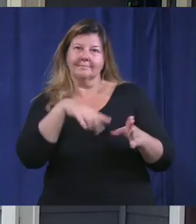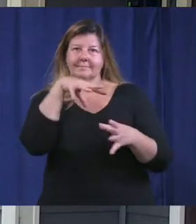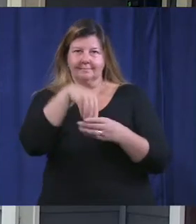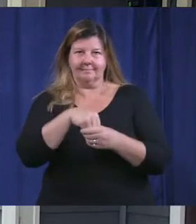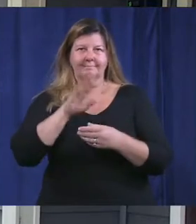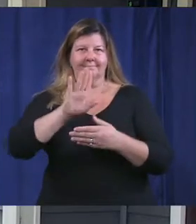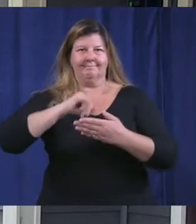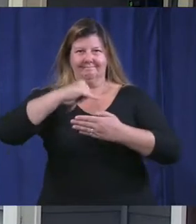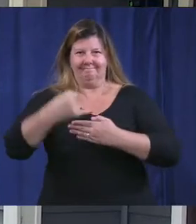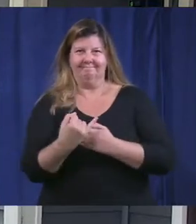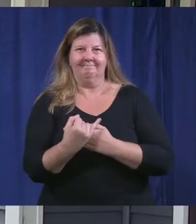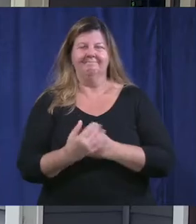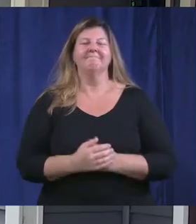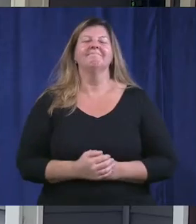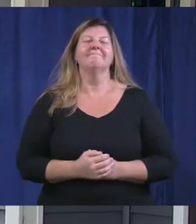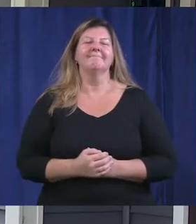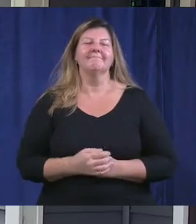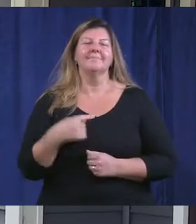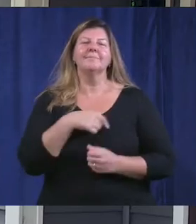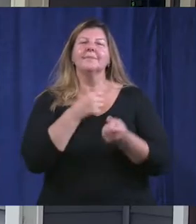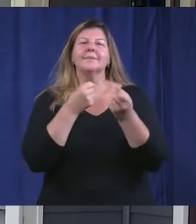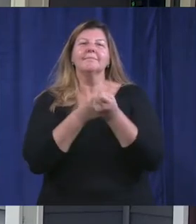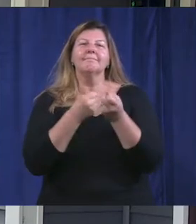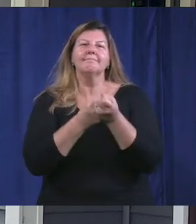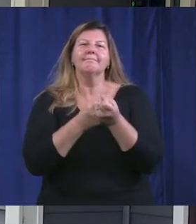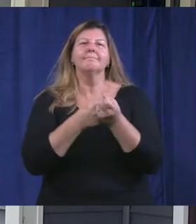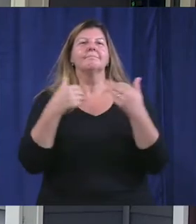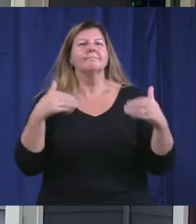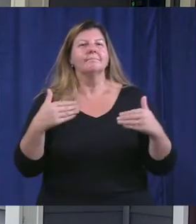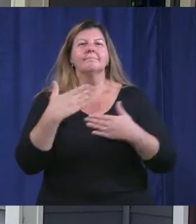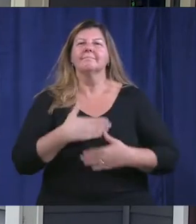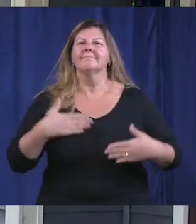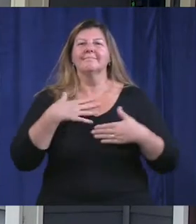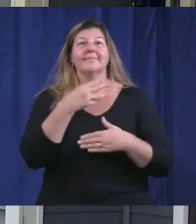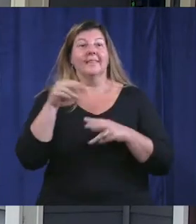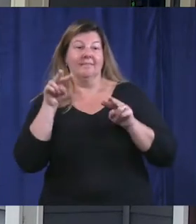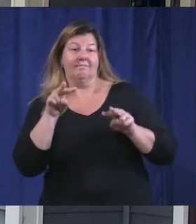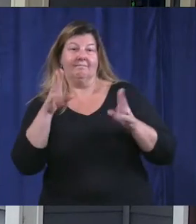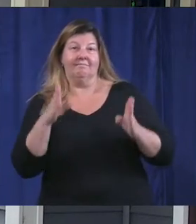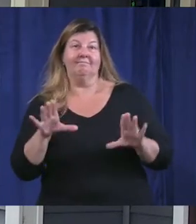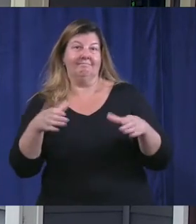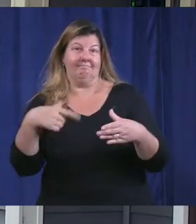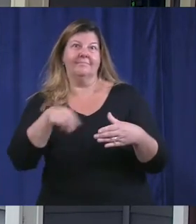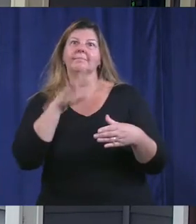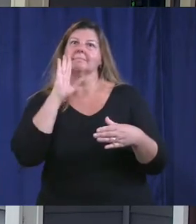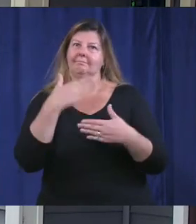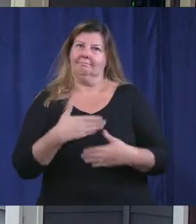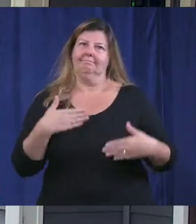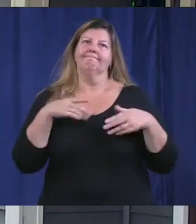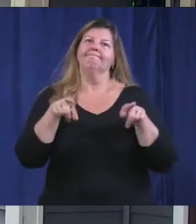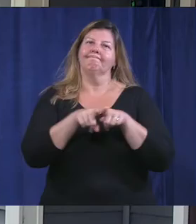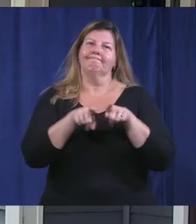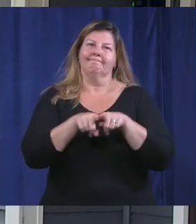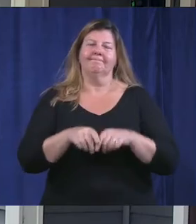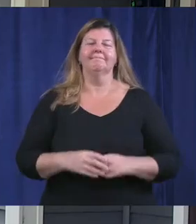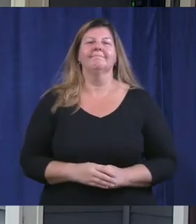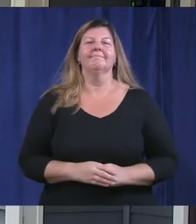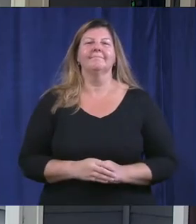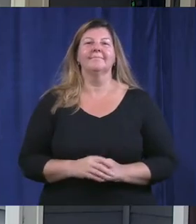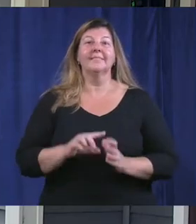We appreciate your support and I'm sure our viewers will as well. So, beginning in October,